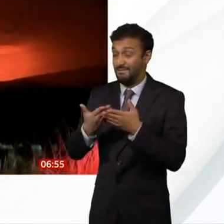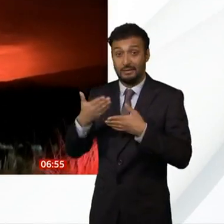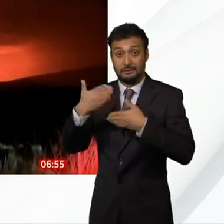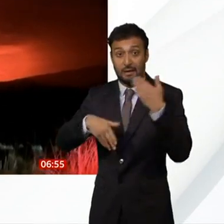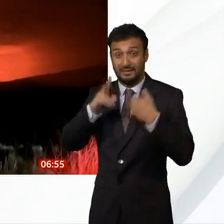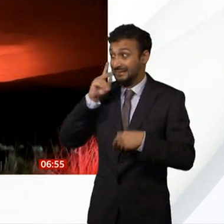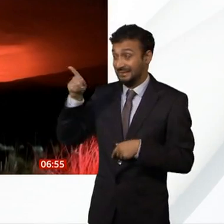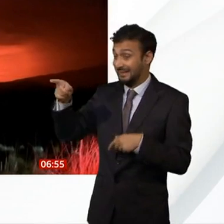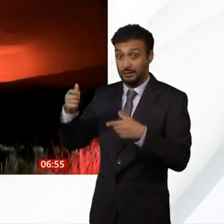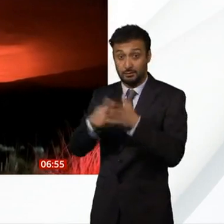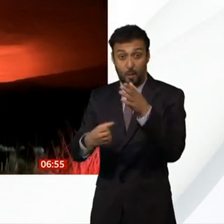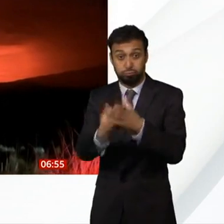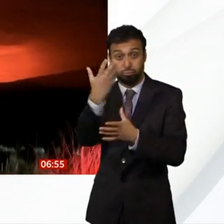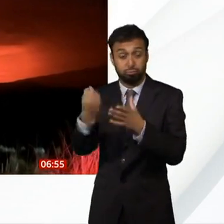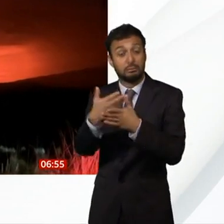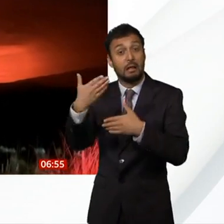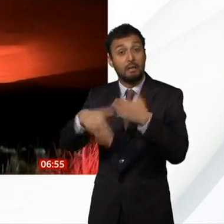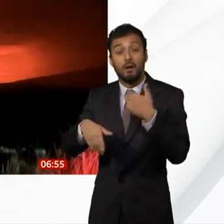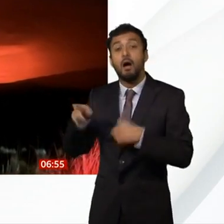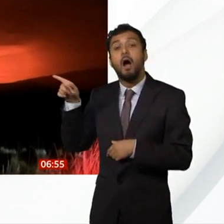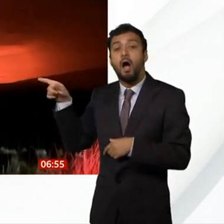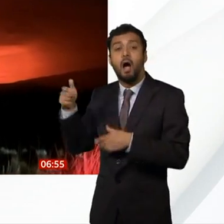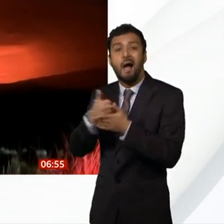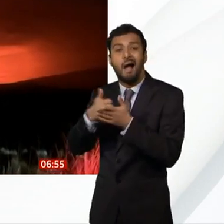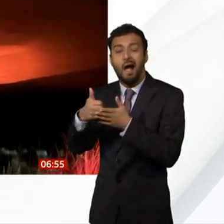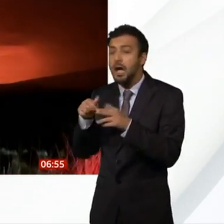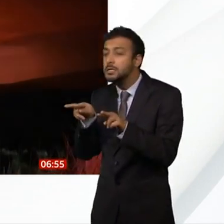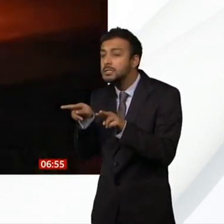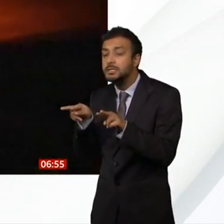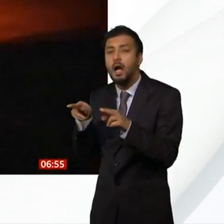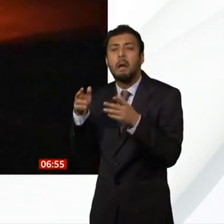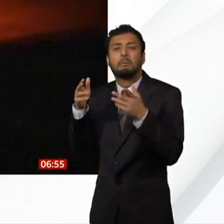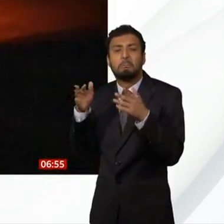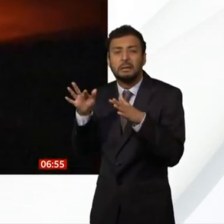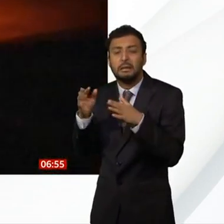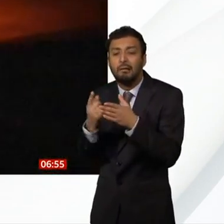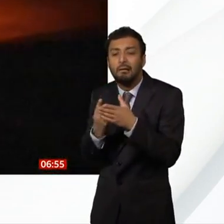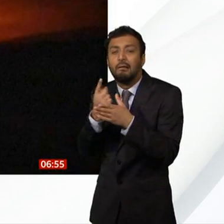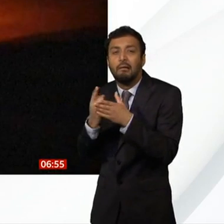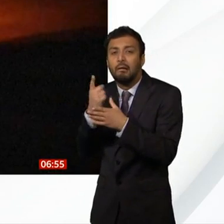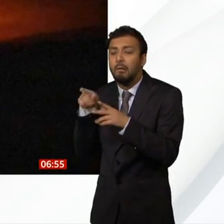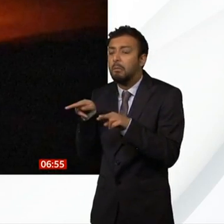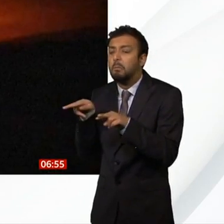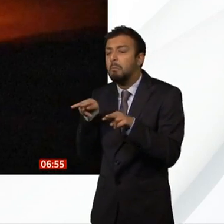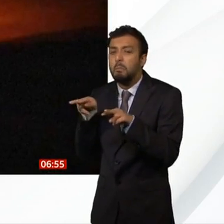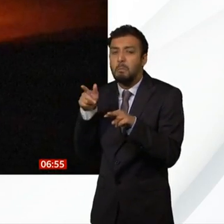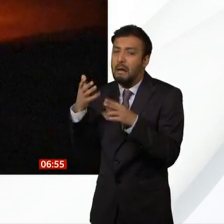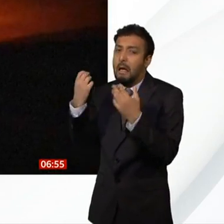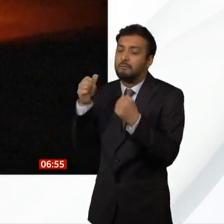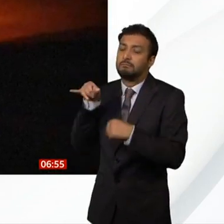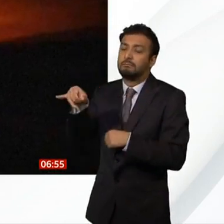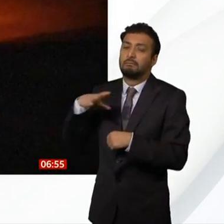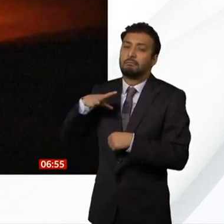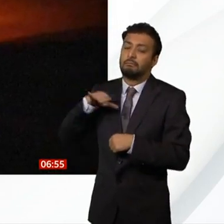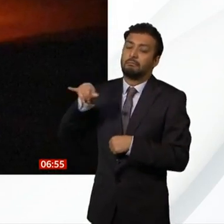monitored very closely. There have been clues that it's been ramping up to erupt. The types of monitoring,